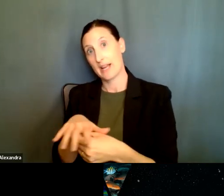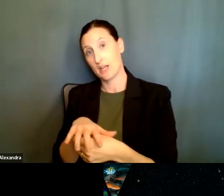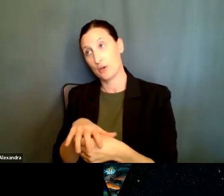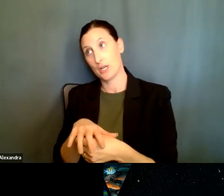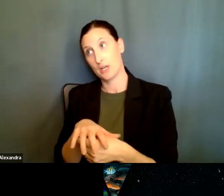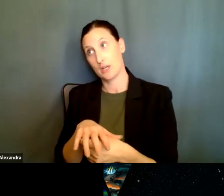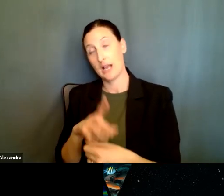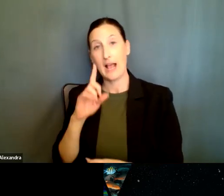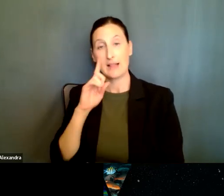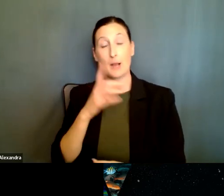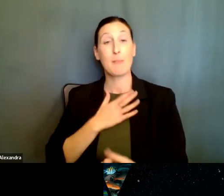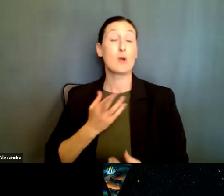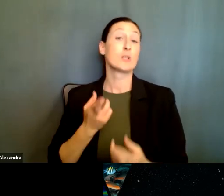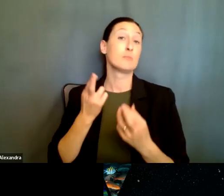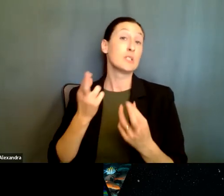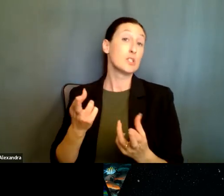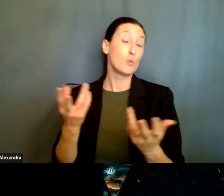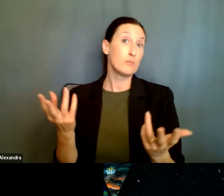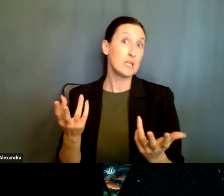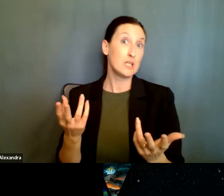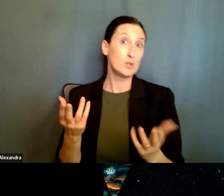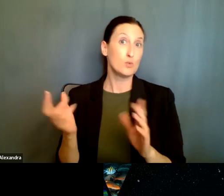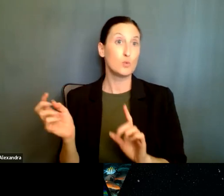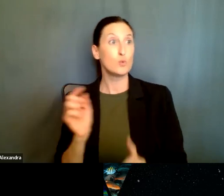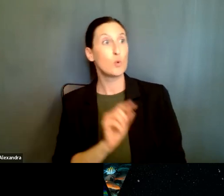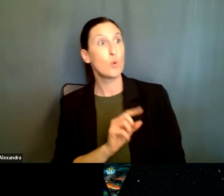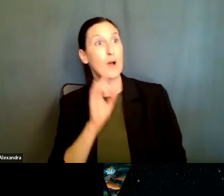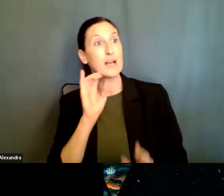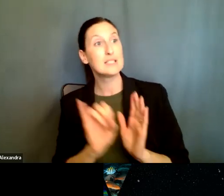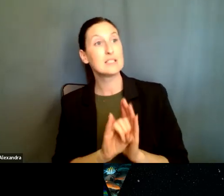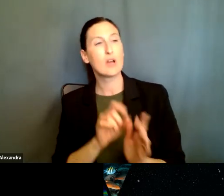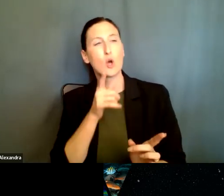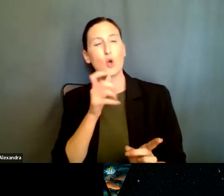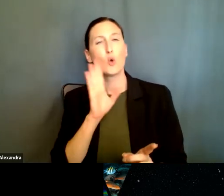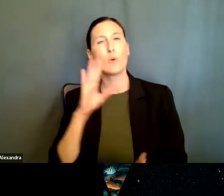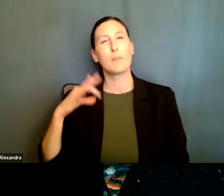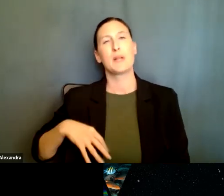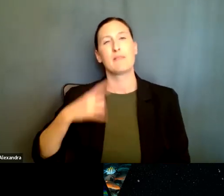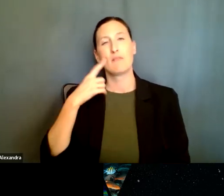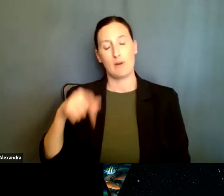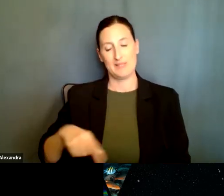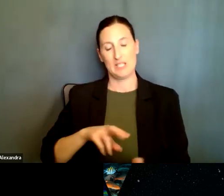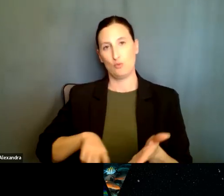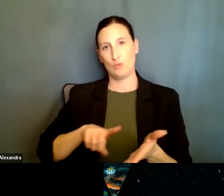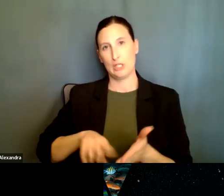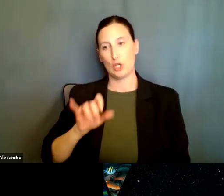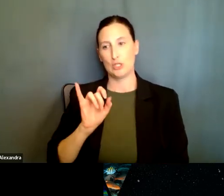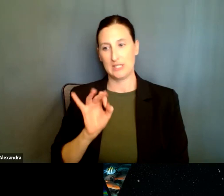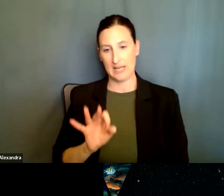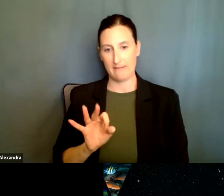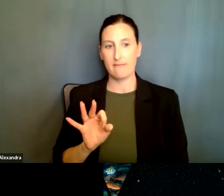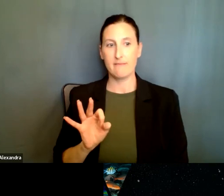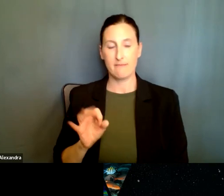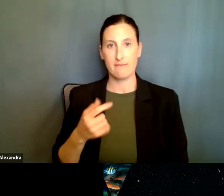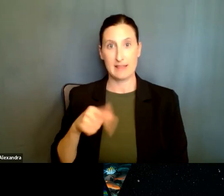I think my recommendation would be to, uh, go and identify who's going to benefit, uh, from this research. If, uh, if this research is, um,